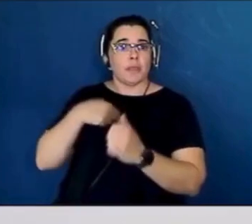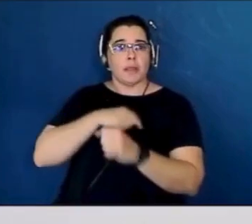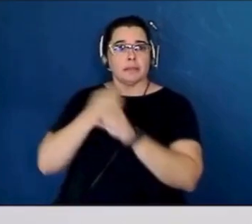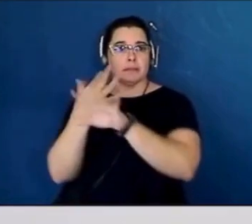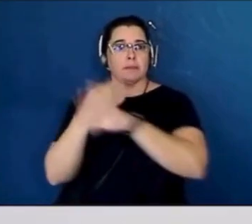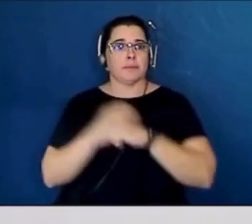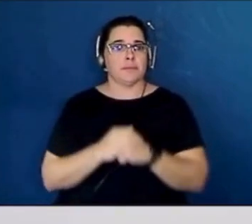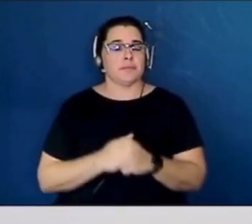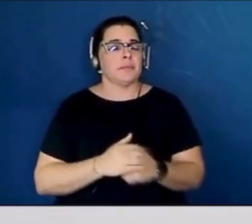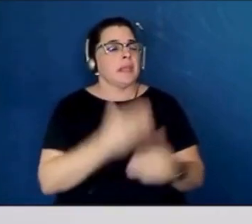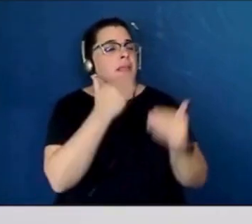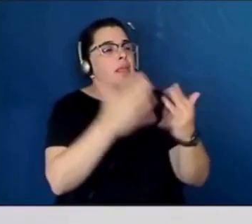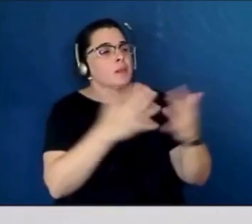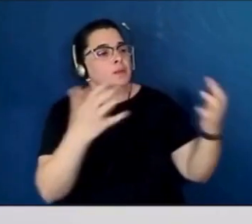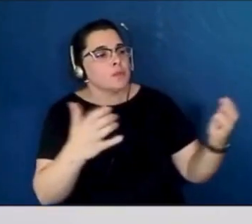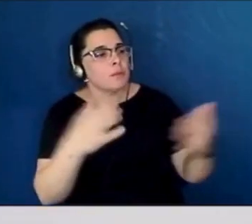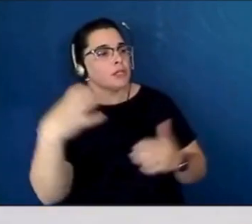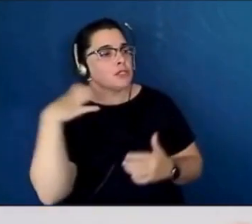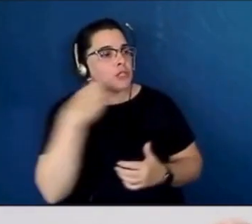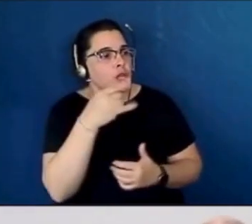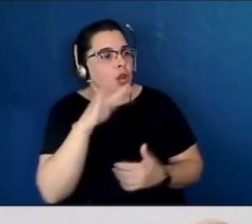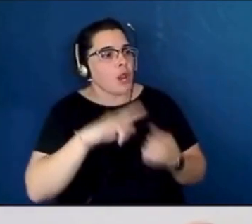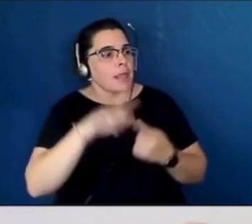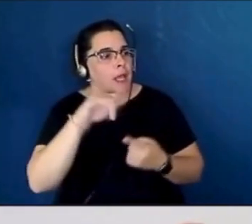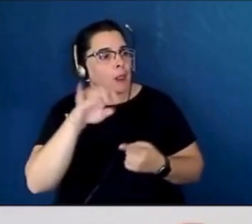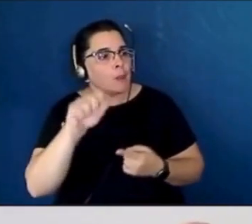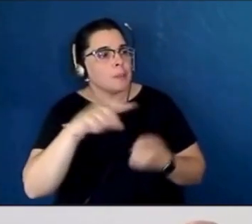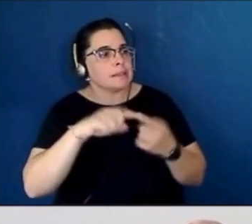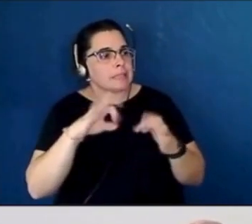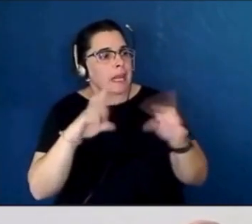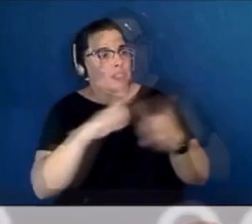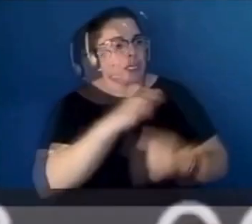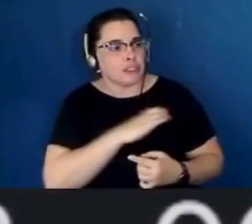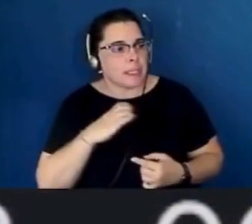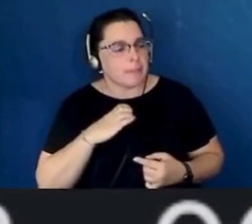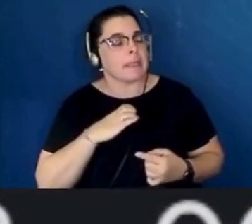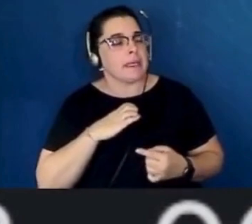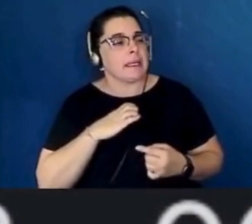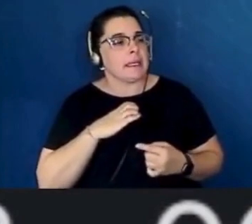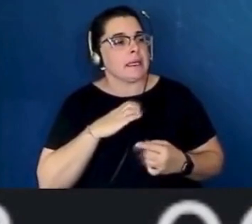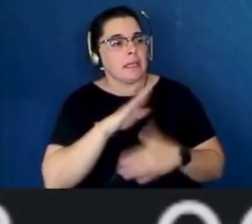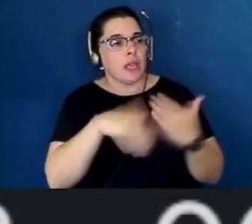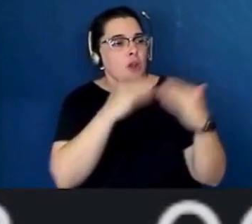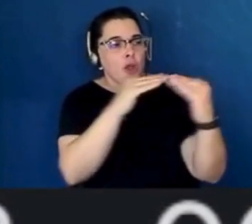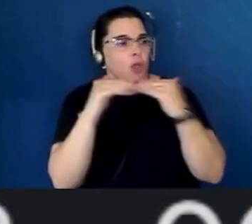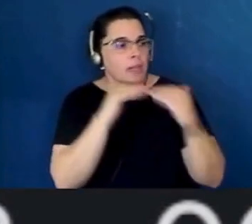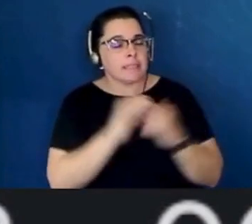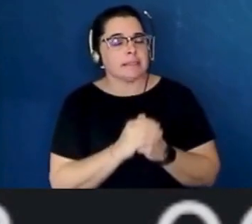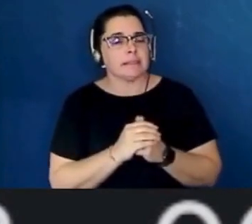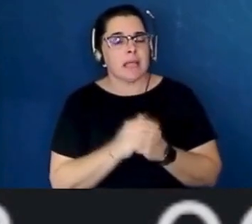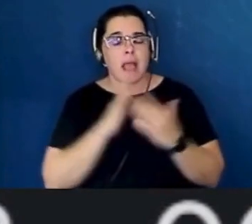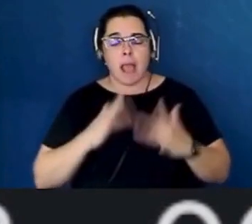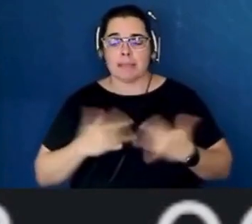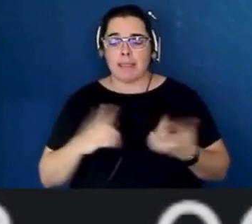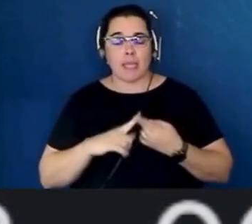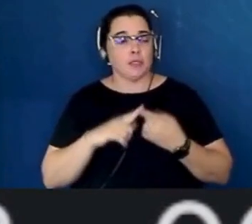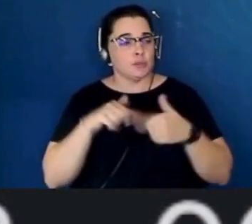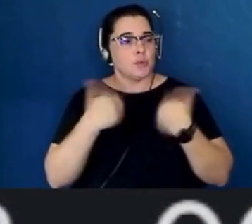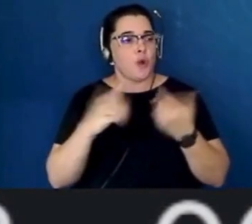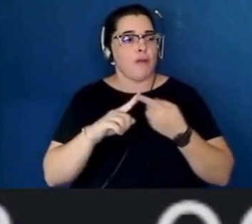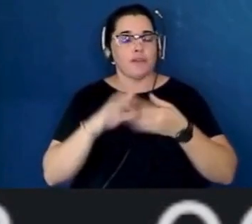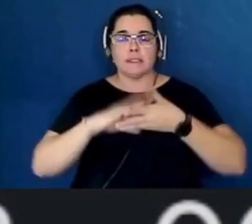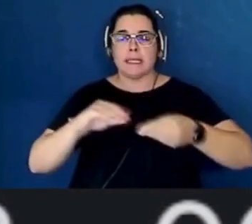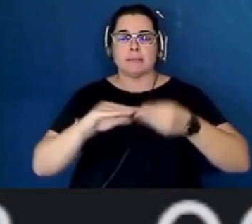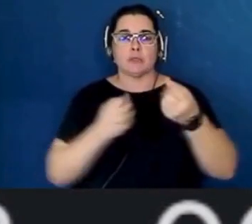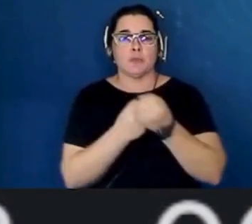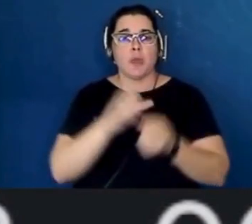Thank you so much, Chair Garlick, Chair Lewis, and the Education Committee, esteemed colleagues. I'm delighted to offer testimony supporting